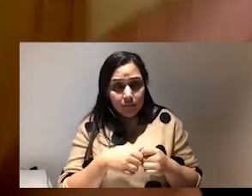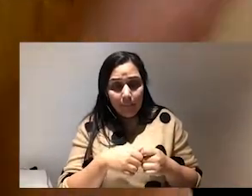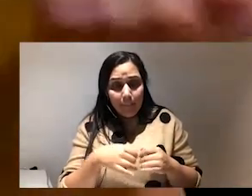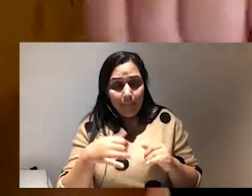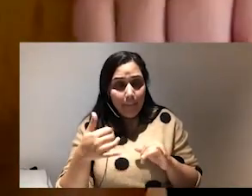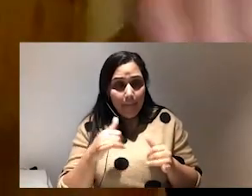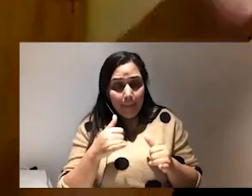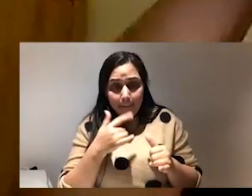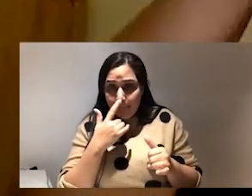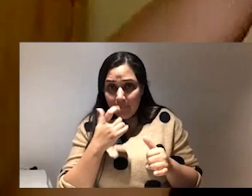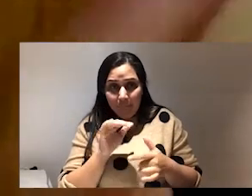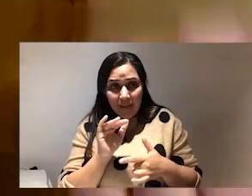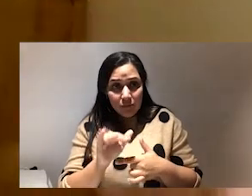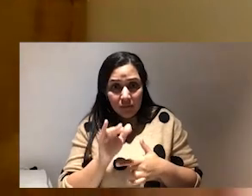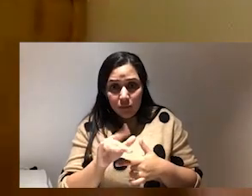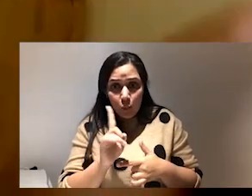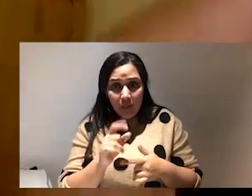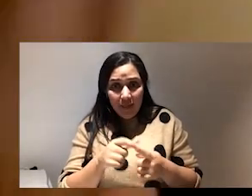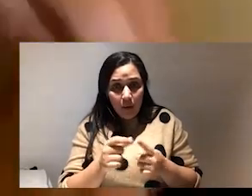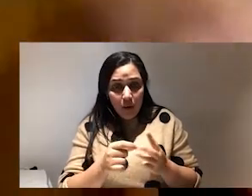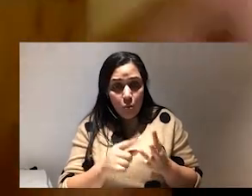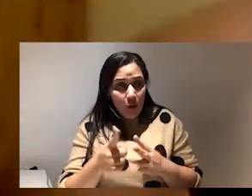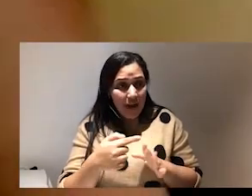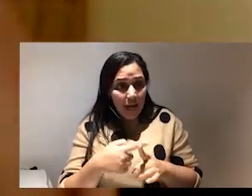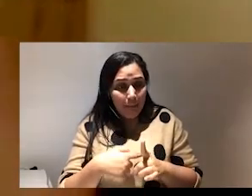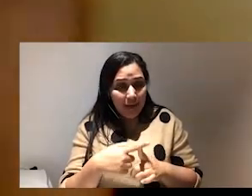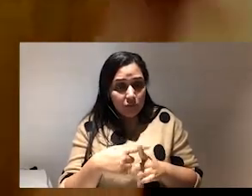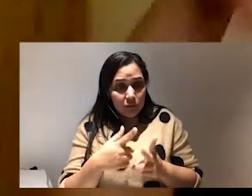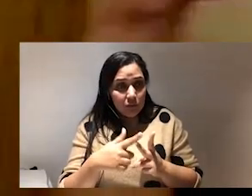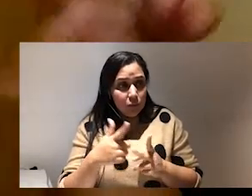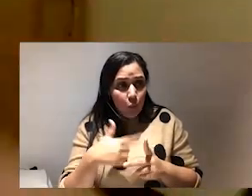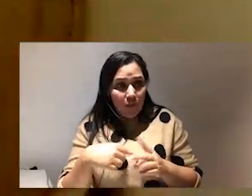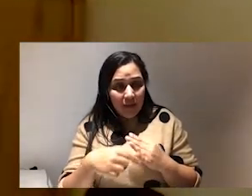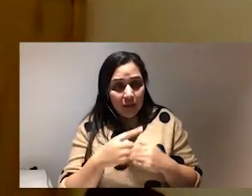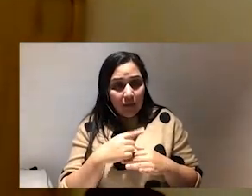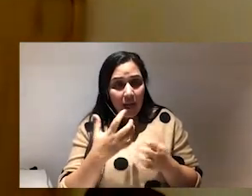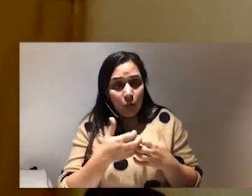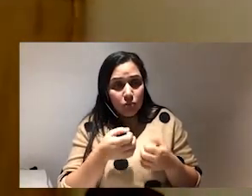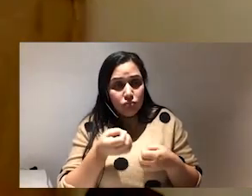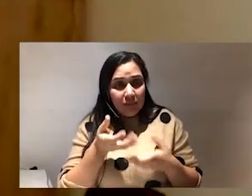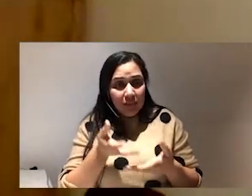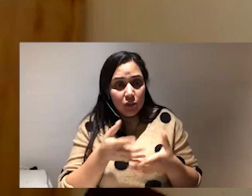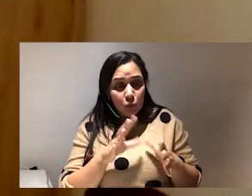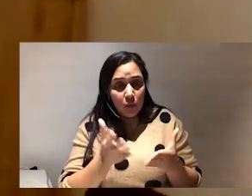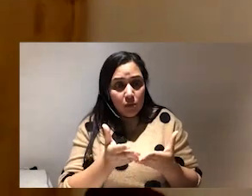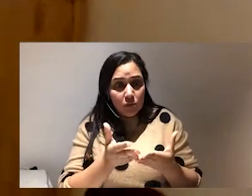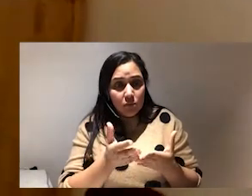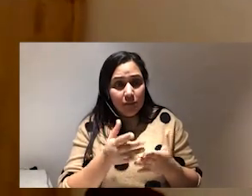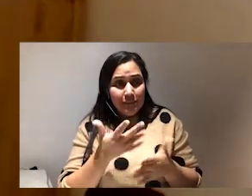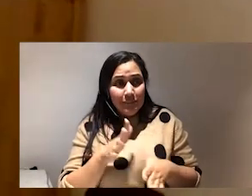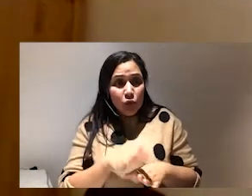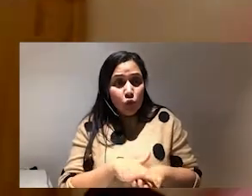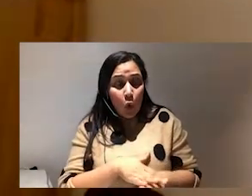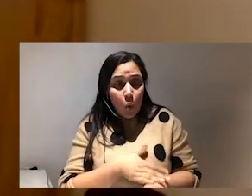about what's the outcome what are our metrics all of that like how are presenting to the world and actually like being very slow and